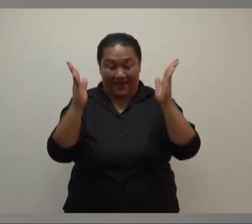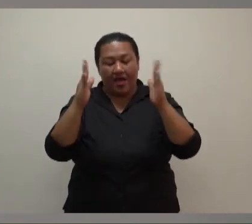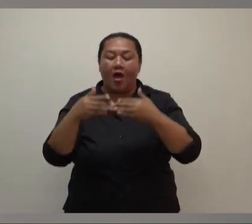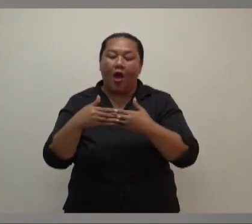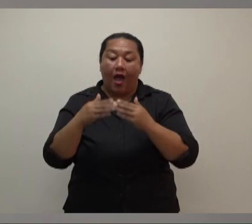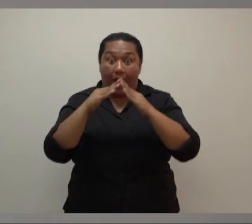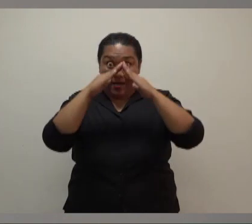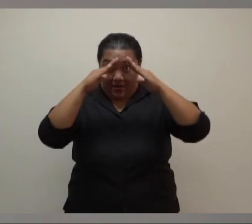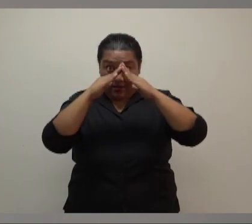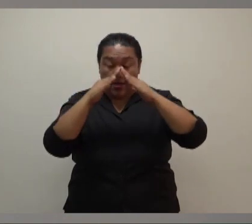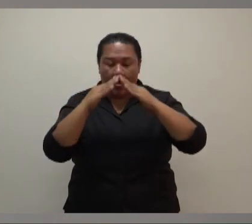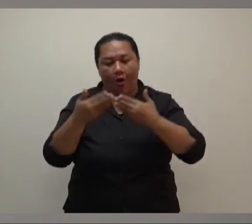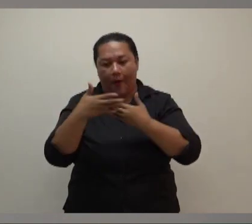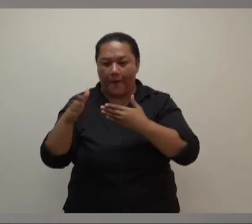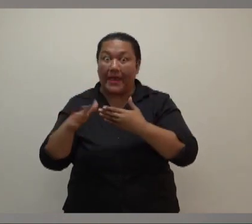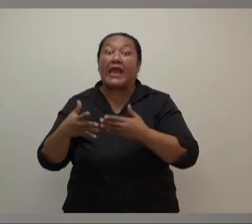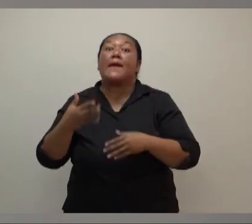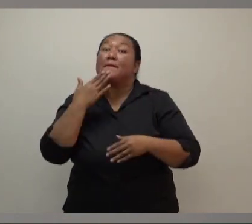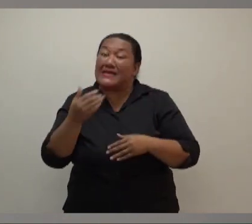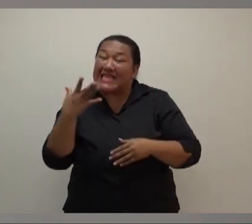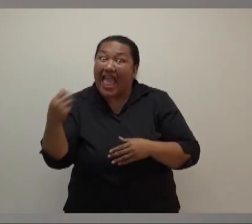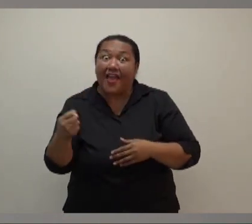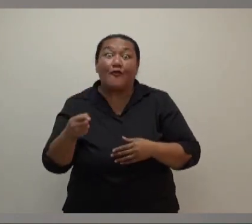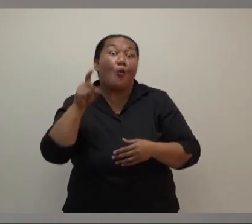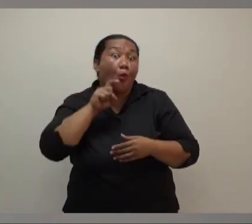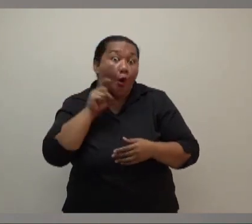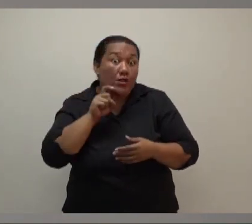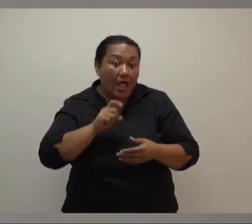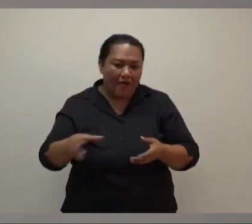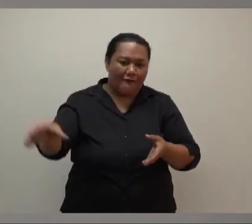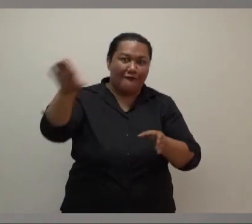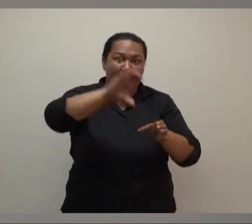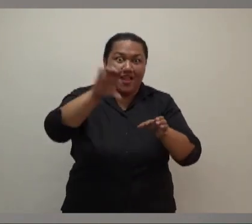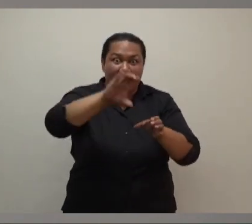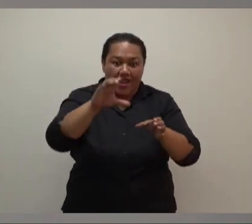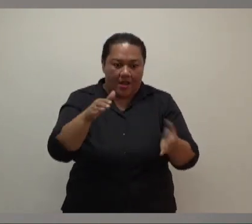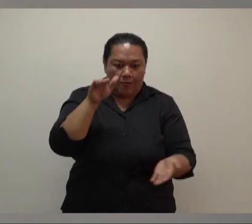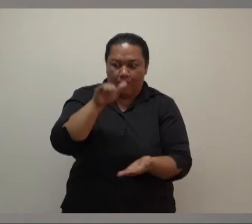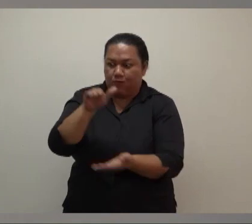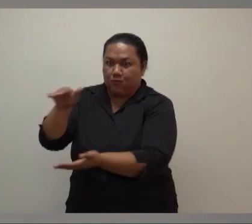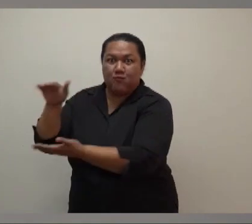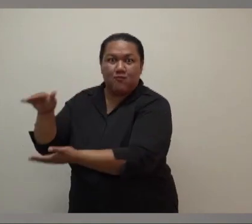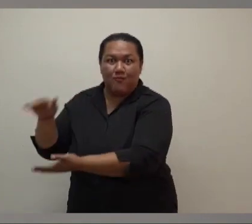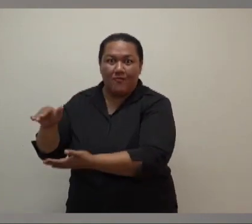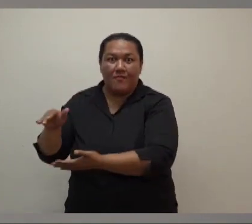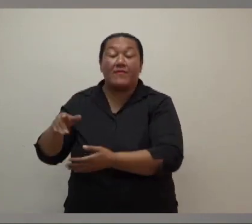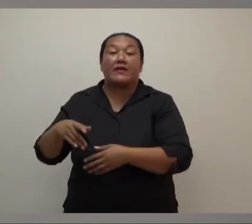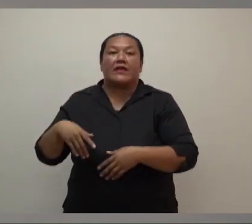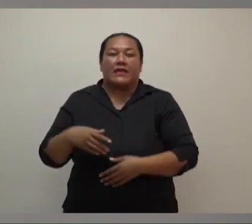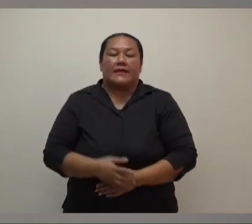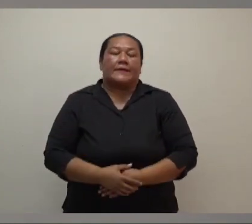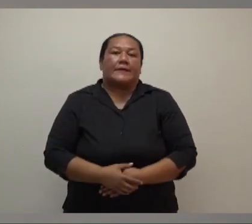please cover all household water tanks and stay indoors in the event of rain due to the risk of rainfall becoming acidic.